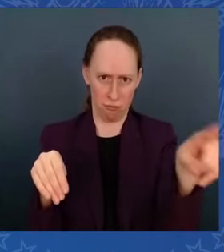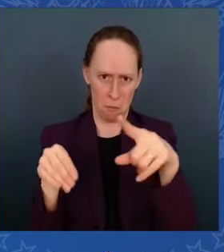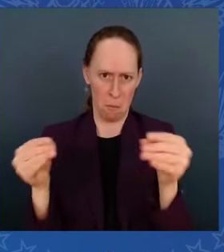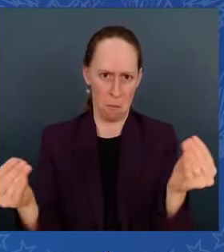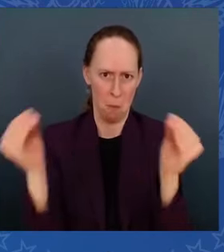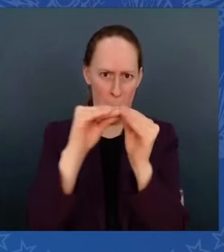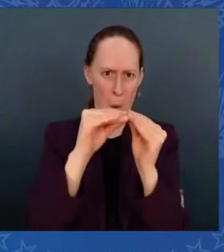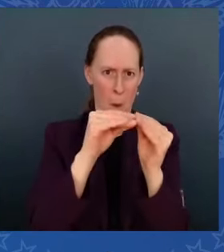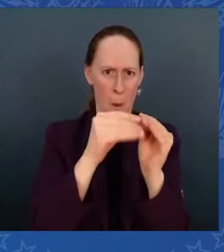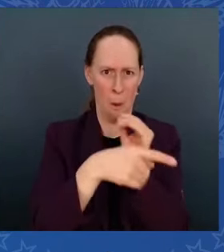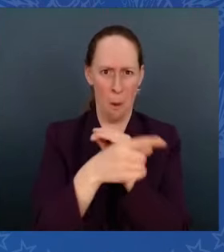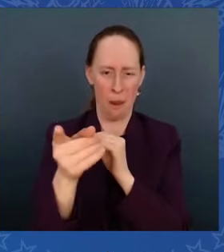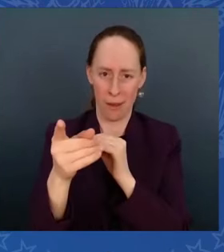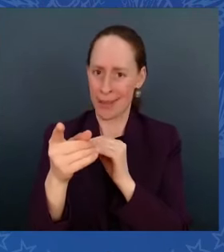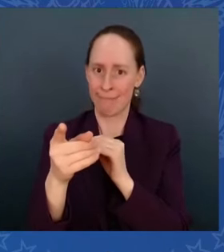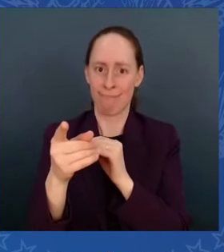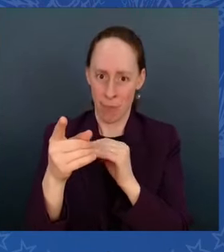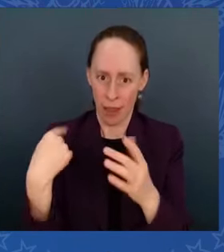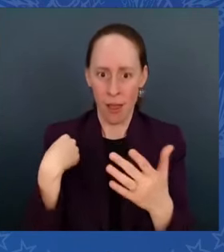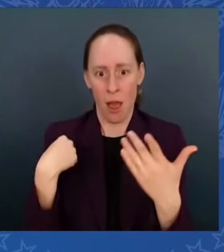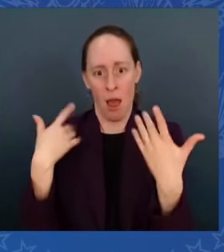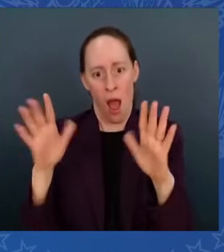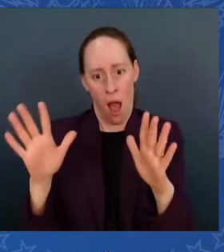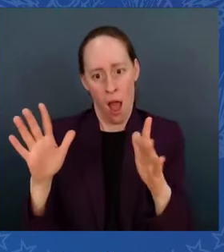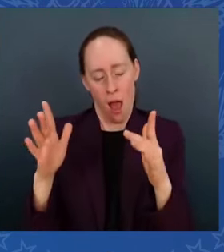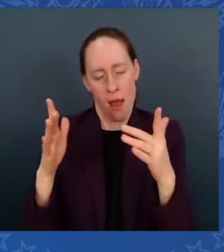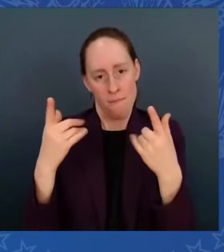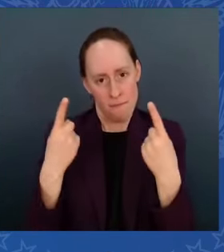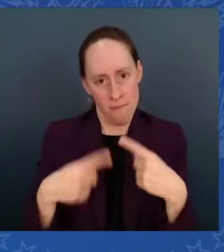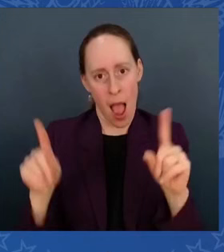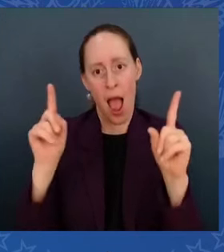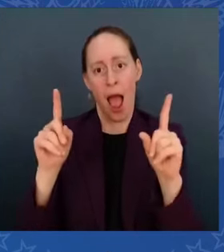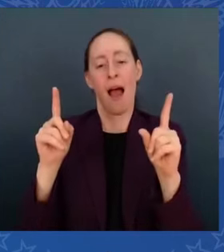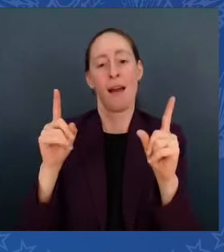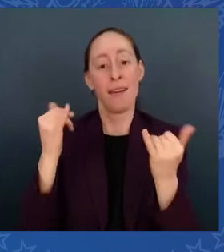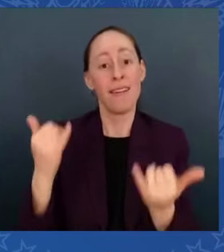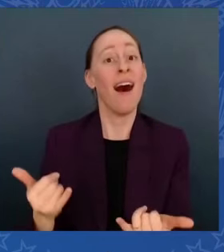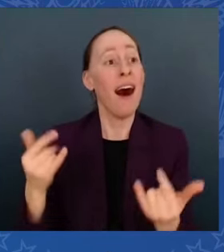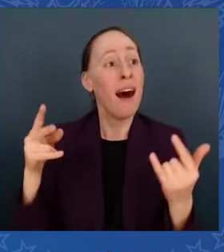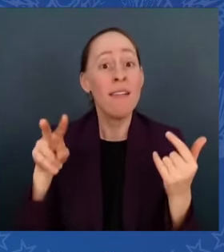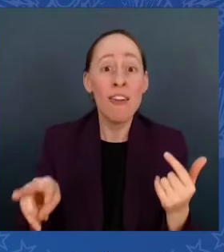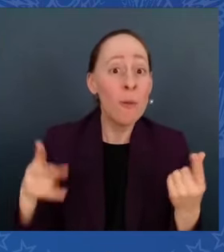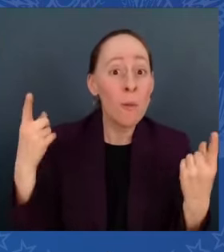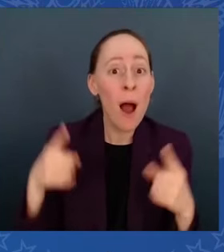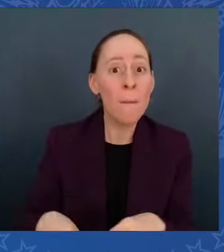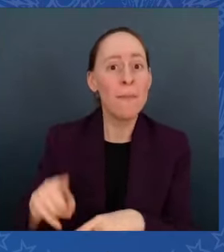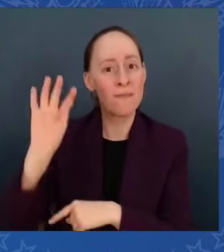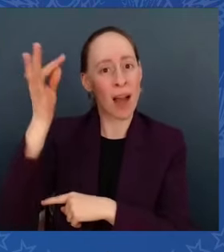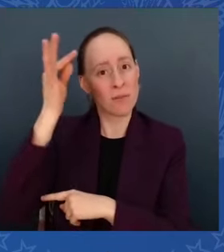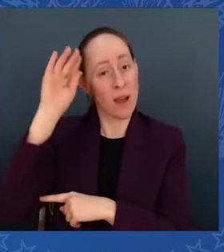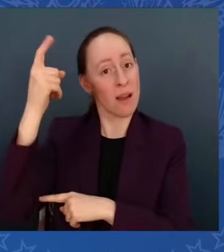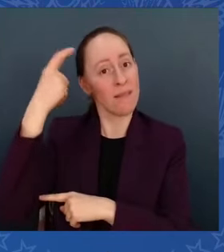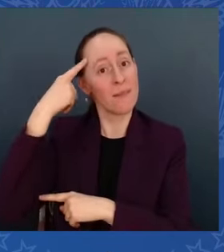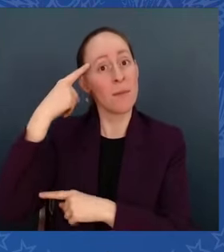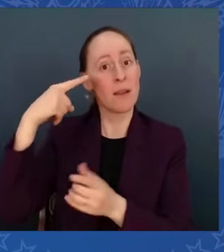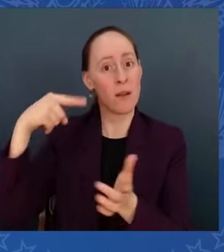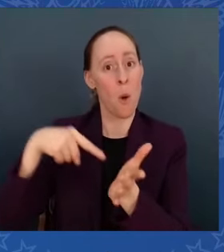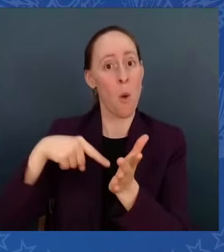everything passed, we were able to reduce the federal deficit. That's great. My predecessor —